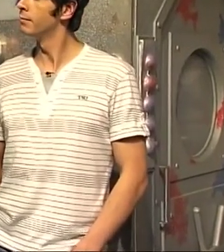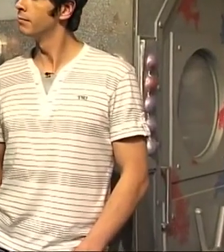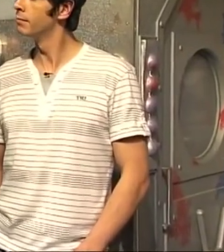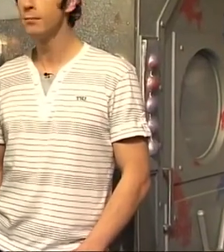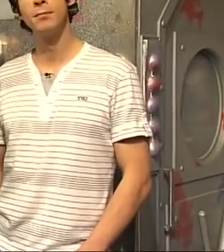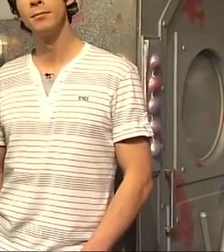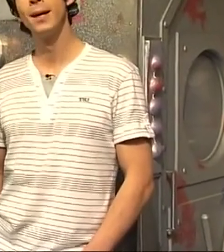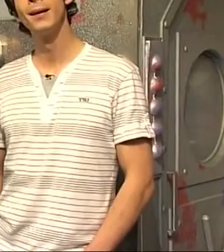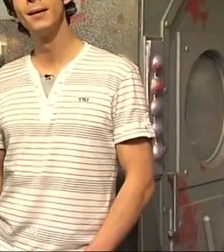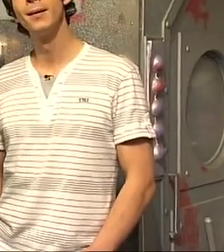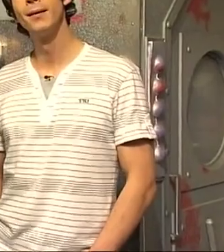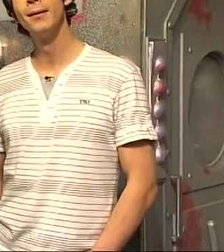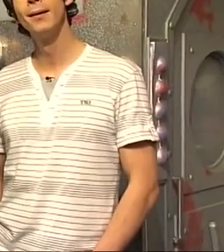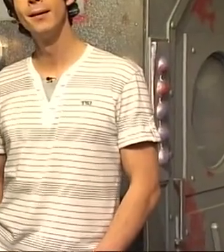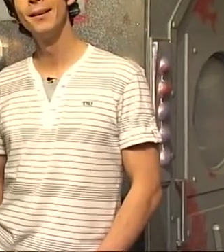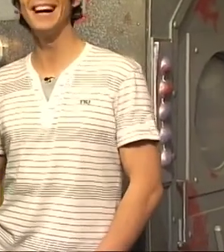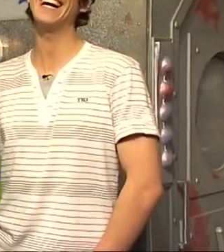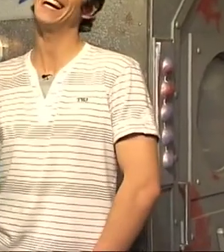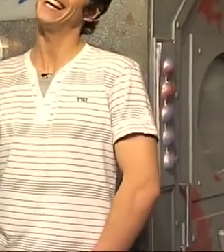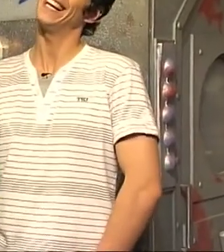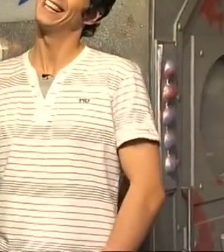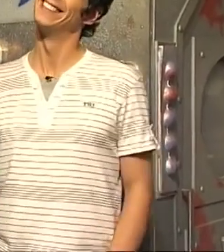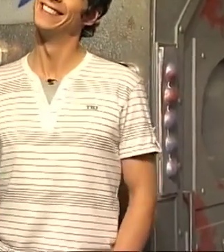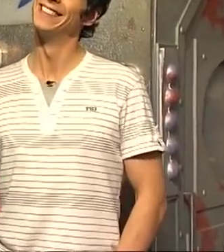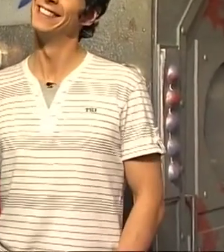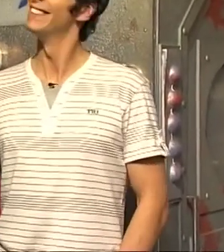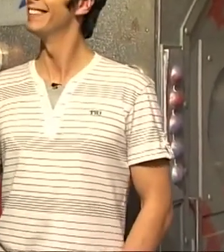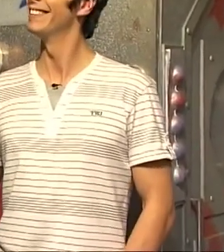Oh, that's easy I'd be Tommy Zoom Ah Because he saves the world in a Zoom